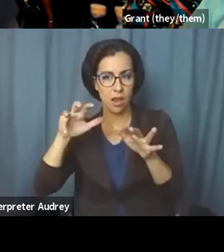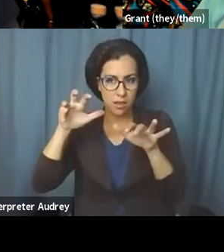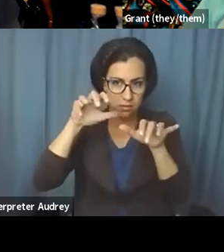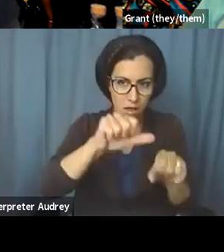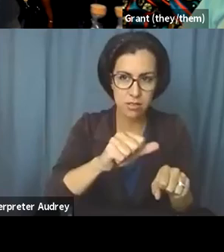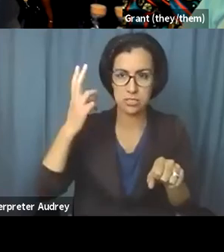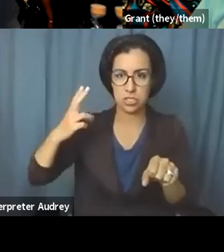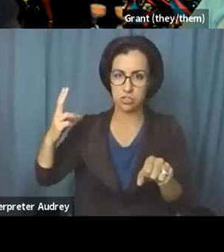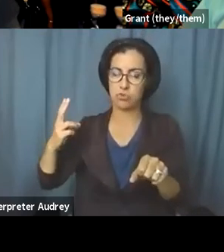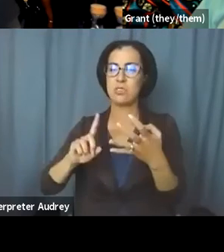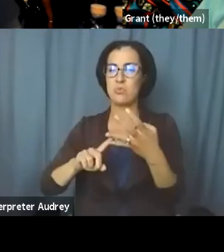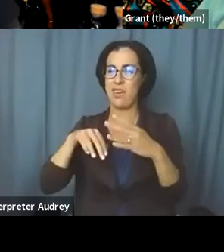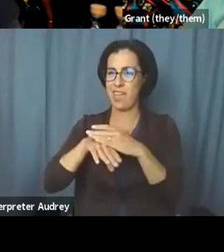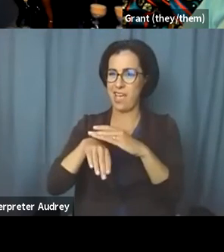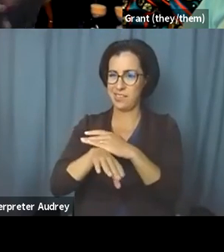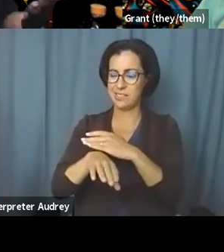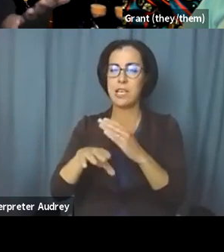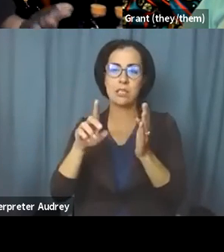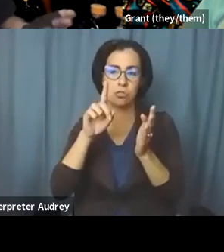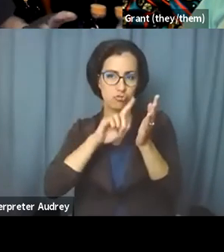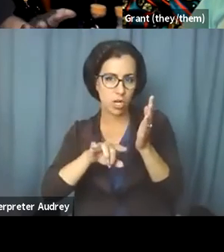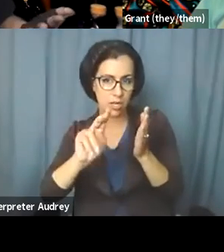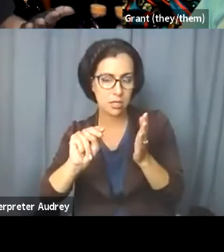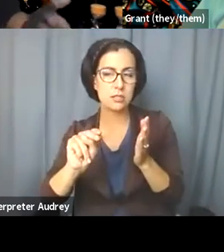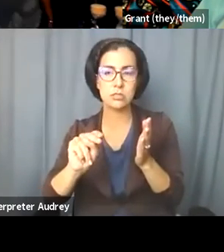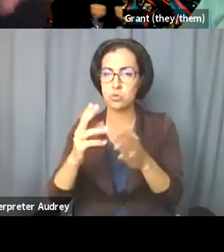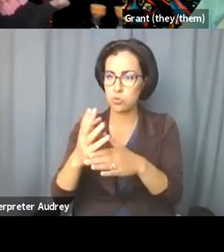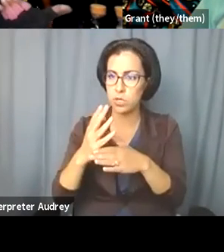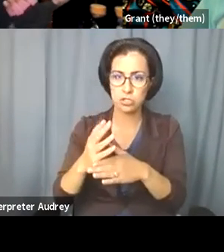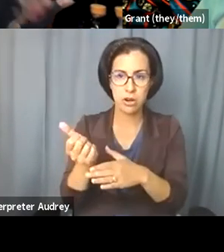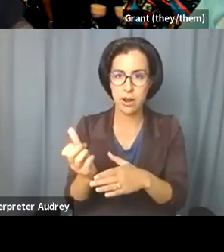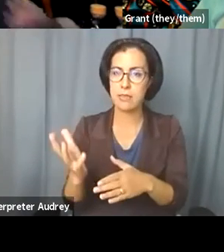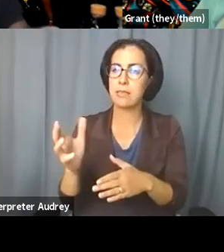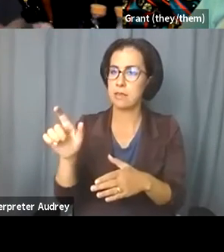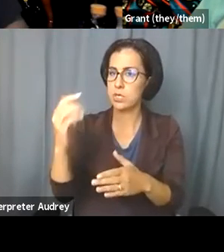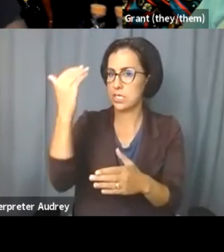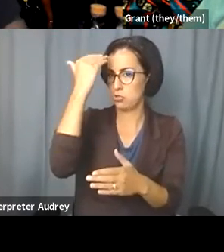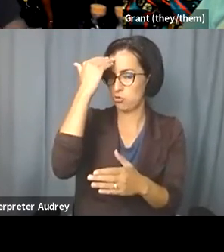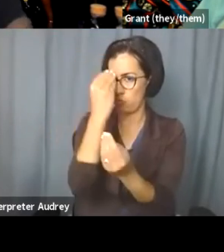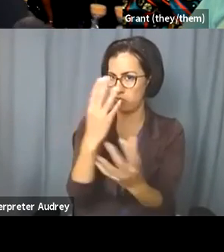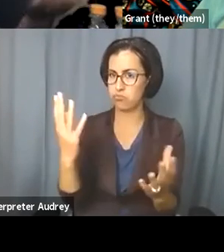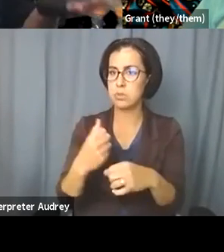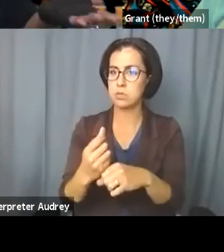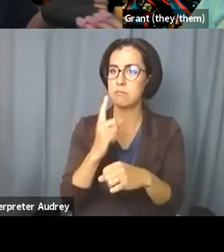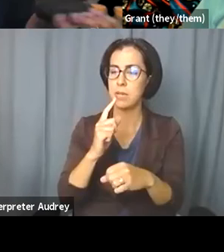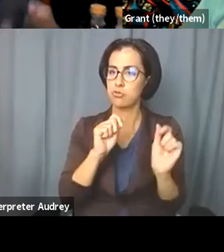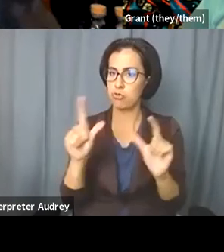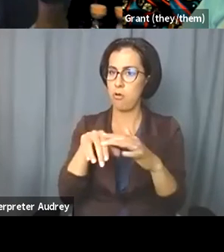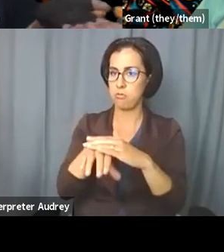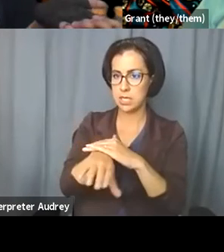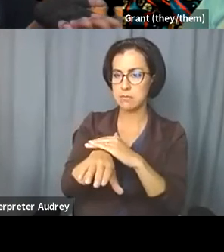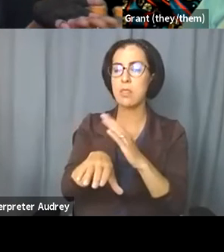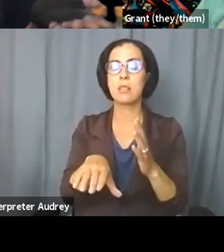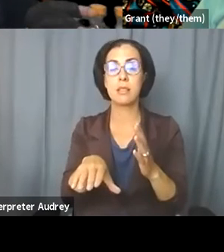access check-in, where we'll share anything the space needs to know to make sure the space is most accessible for us, and if the space is